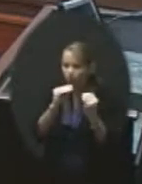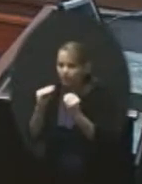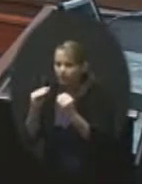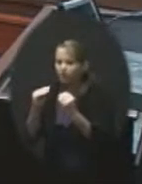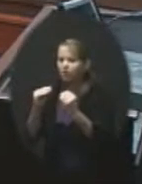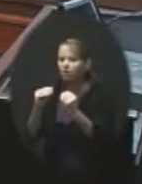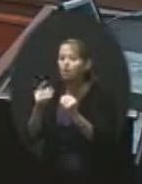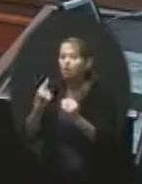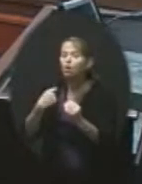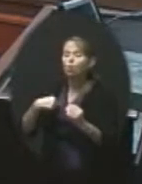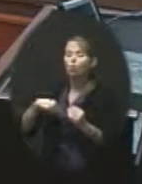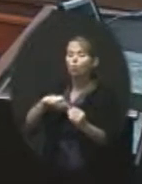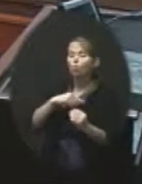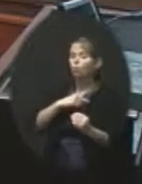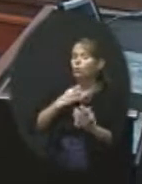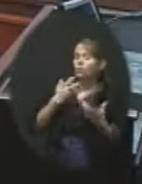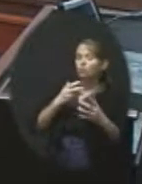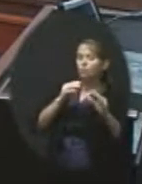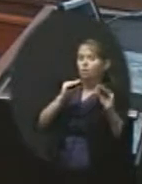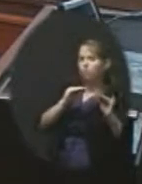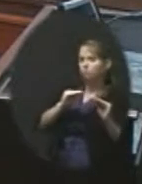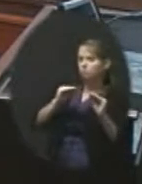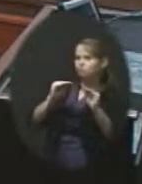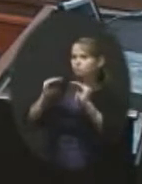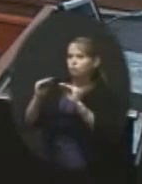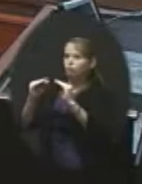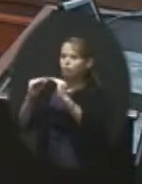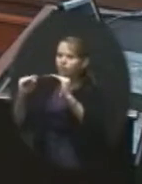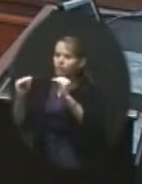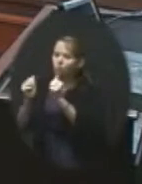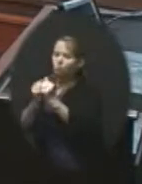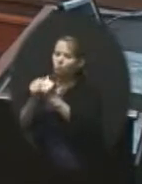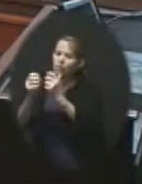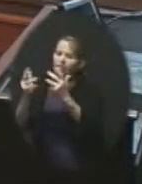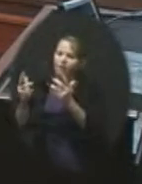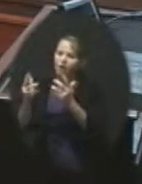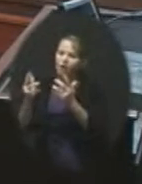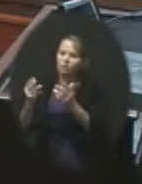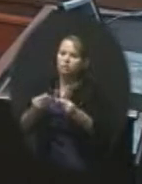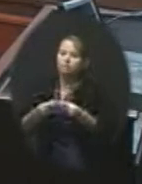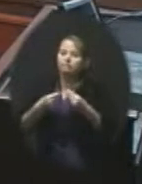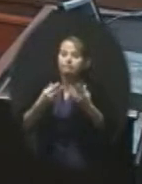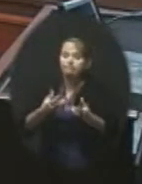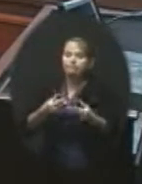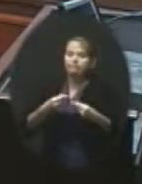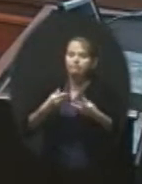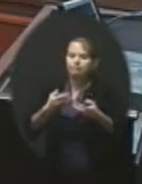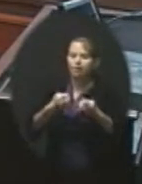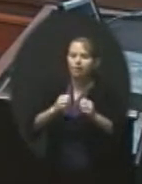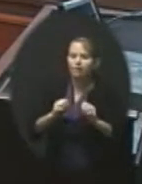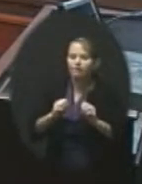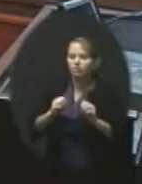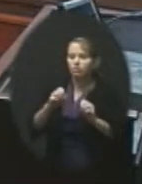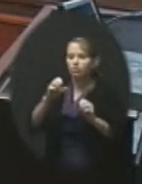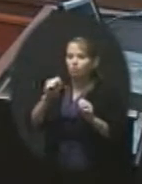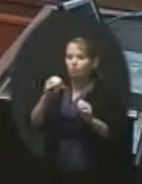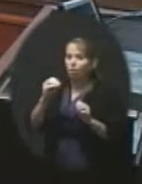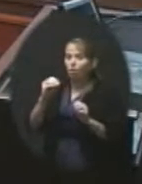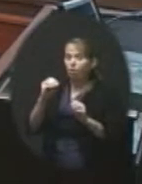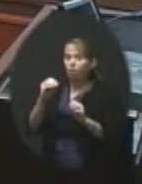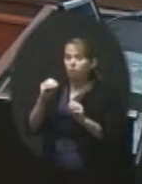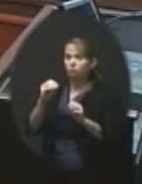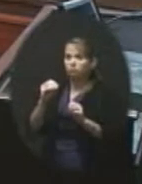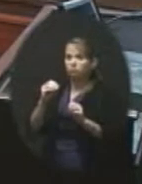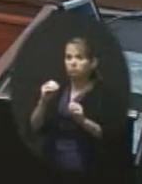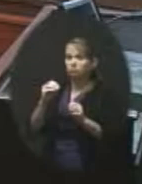level without having expended great efforts, you know, that there are no due process hearings. So it's hard